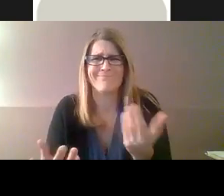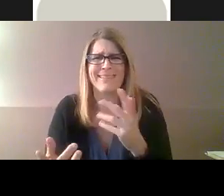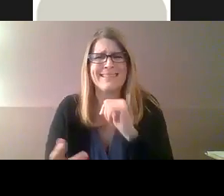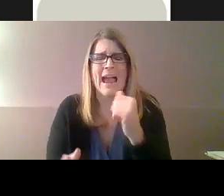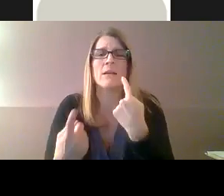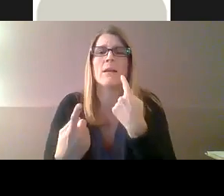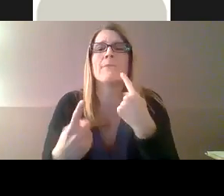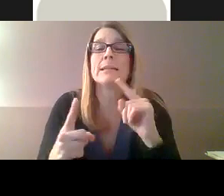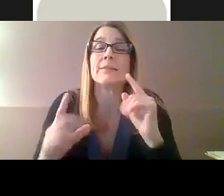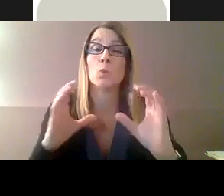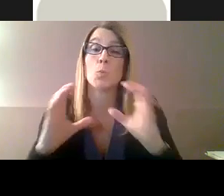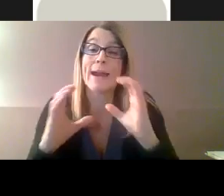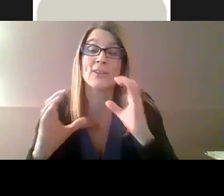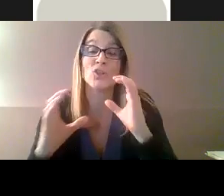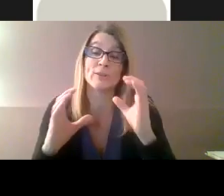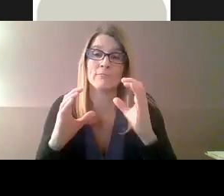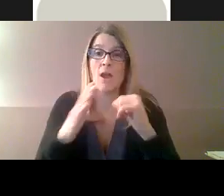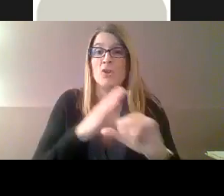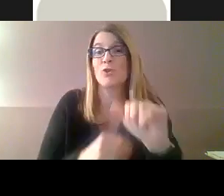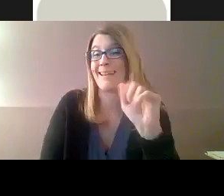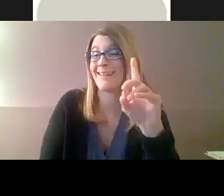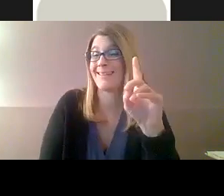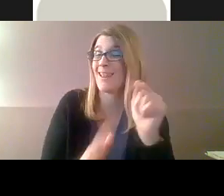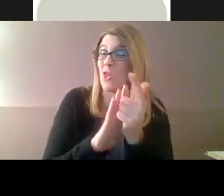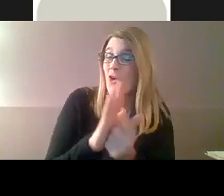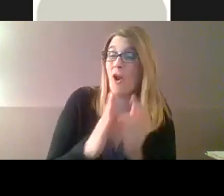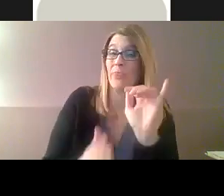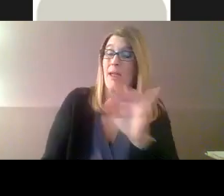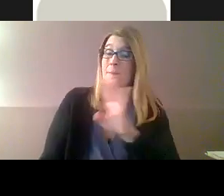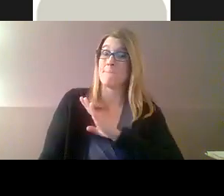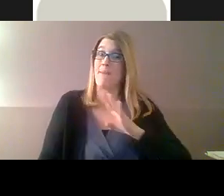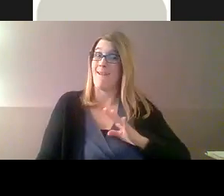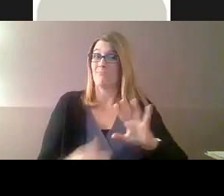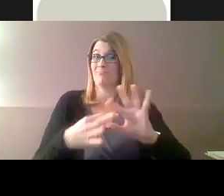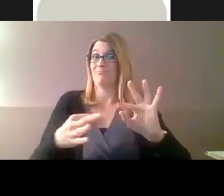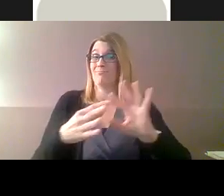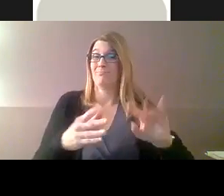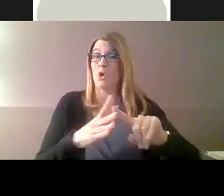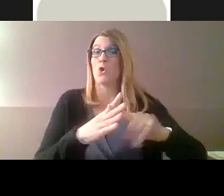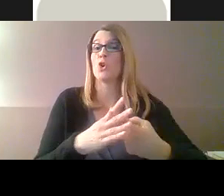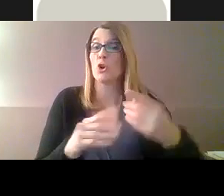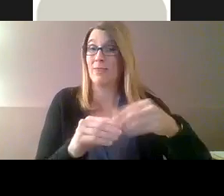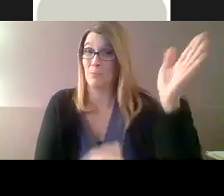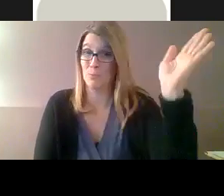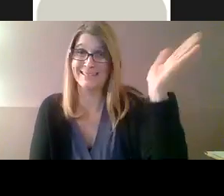to cut out or the audio to cut out. That would not be effective for any kind of appointment you have.